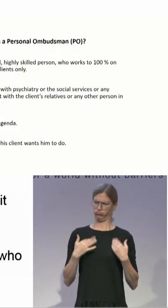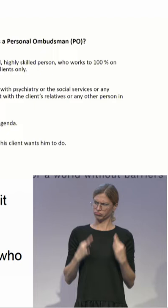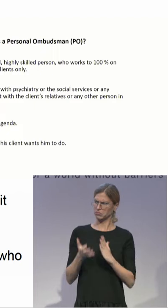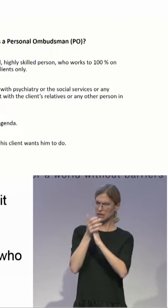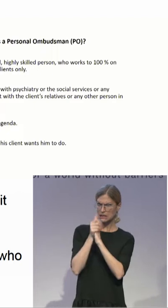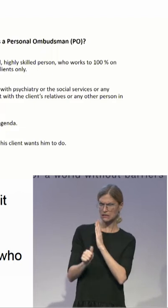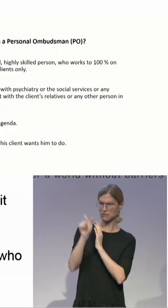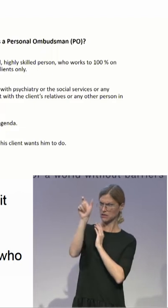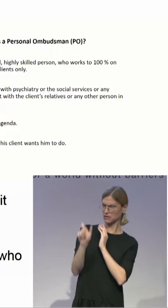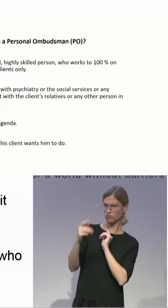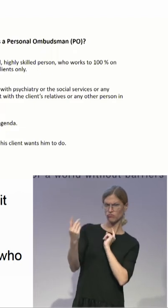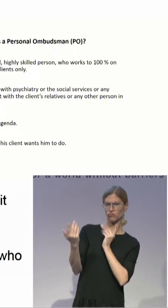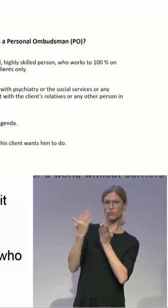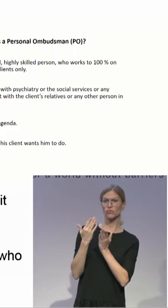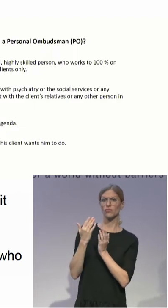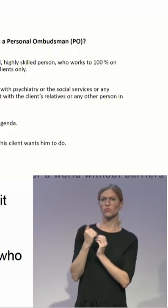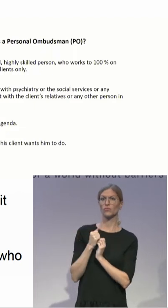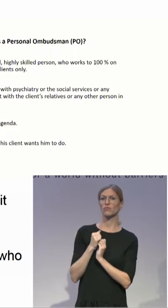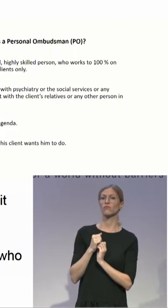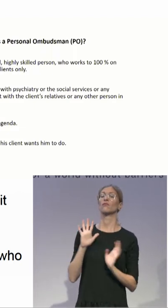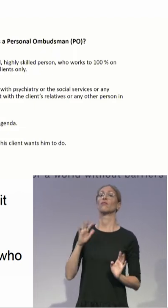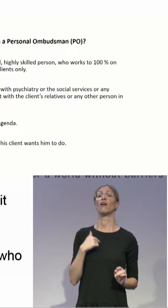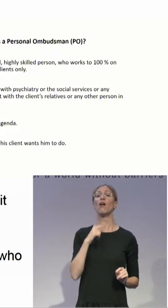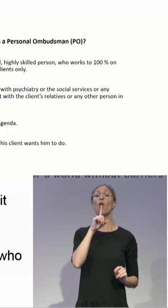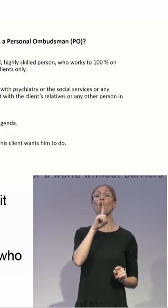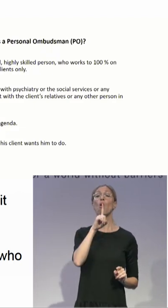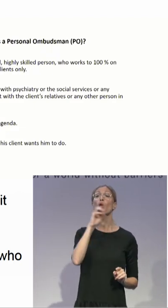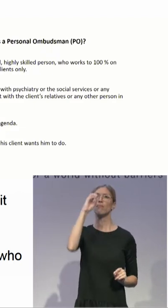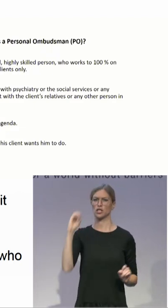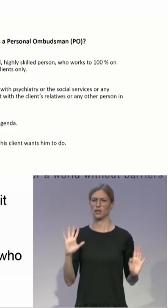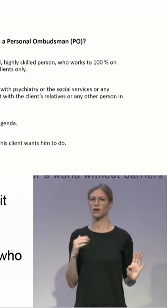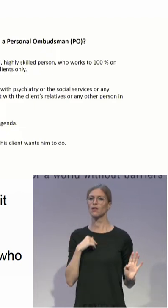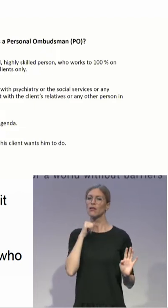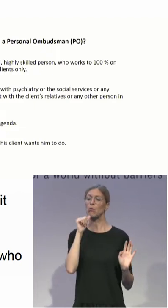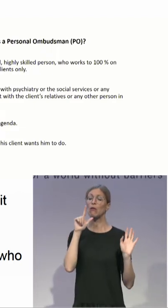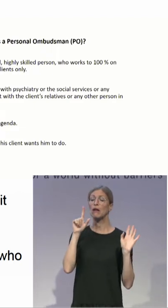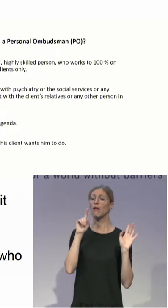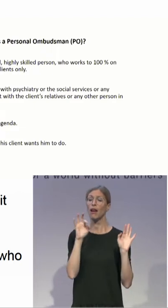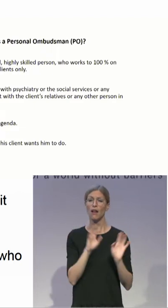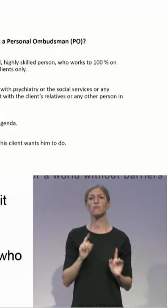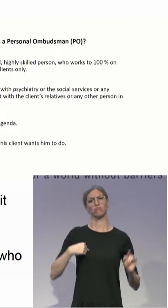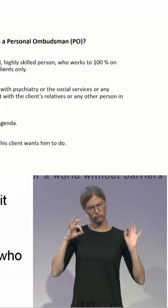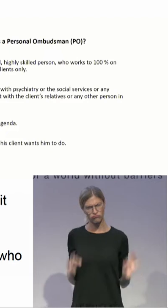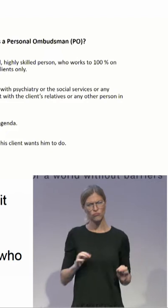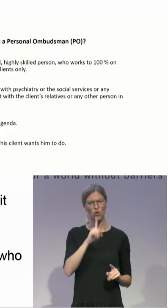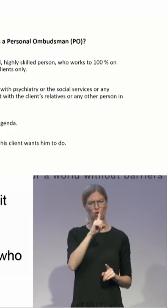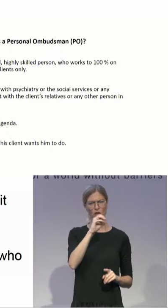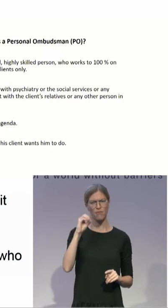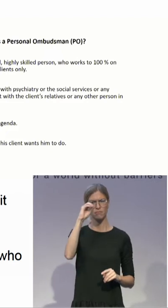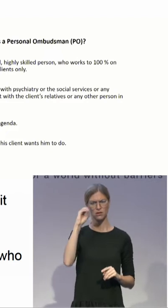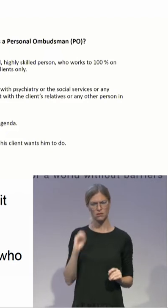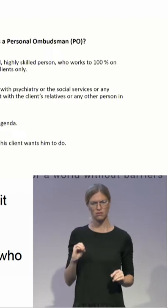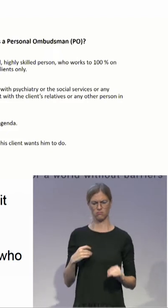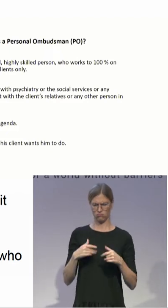95% or 97% or 99%, but 100% on the commission of his clients only.